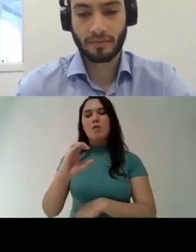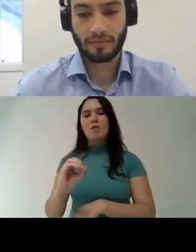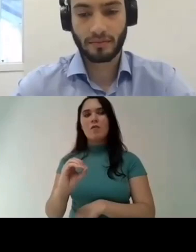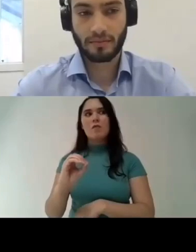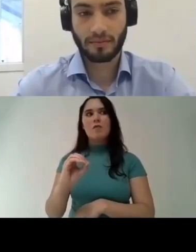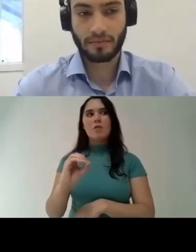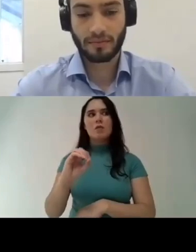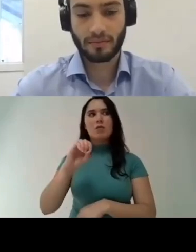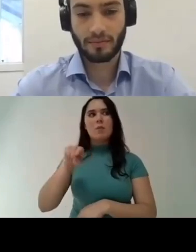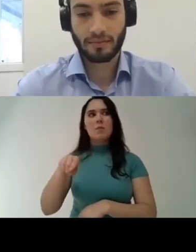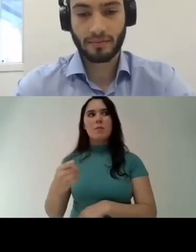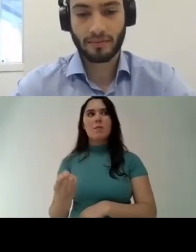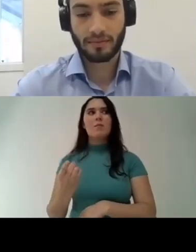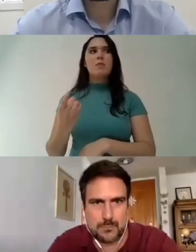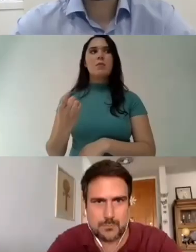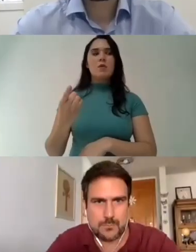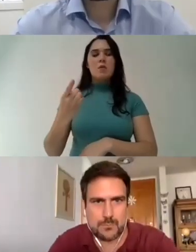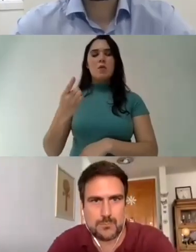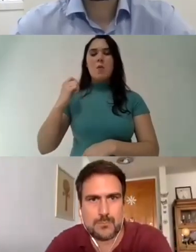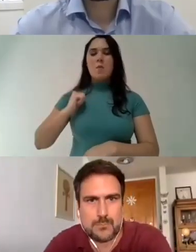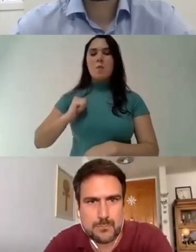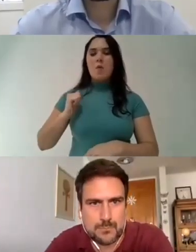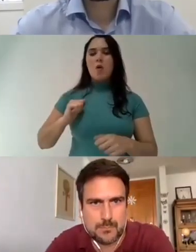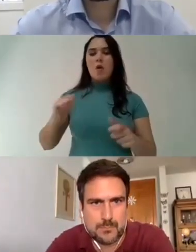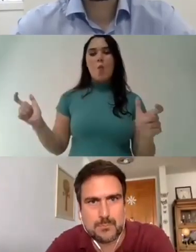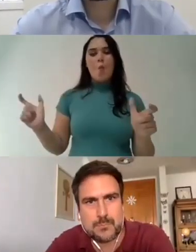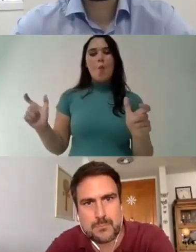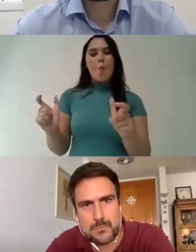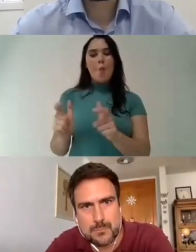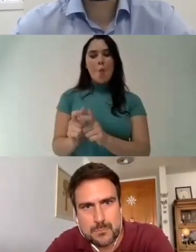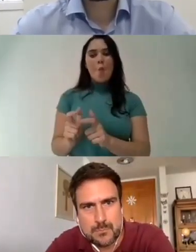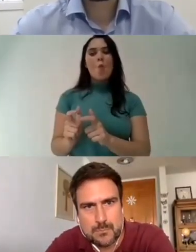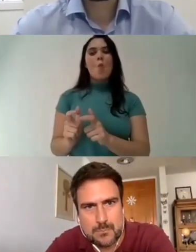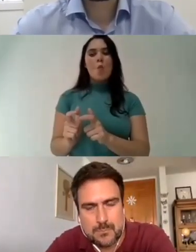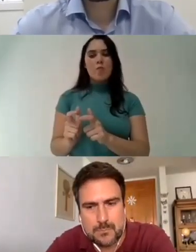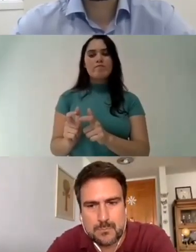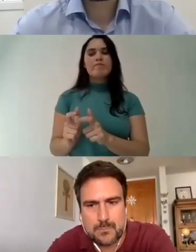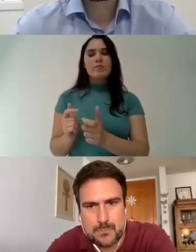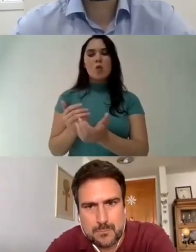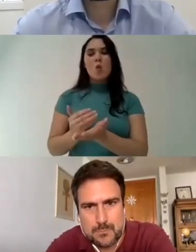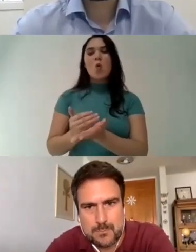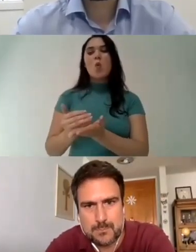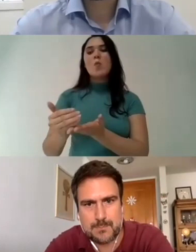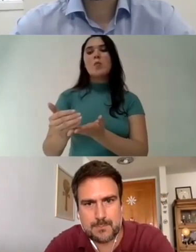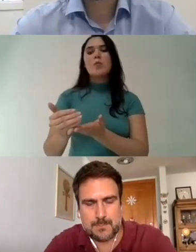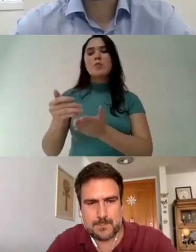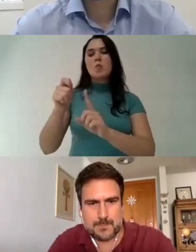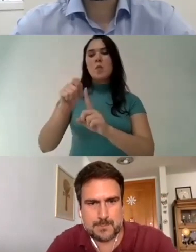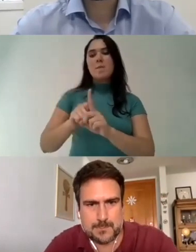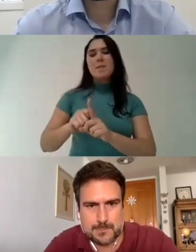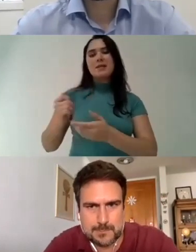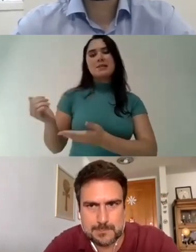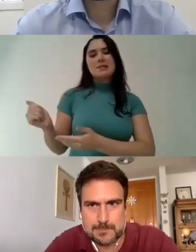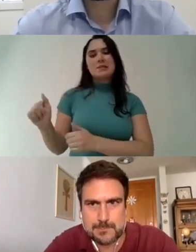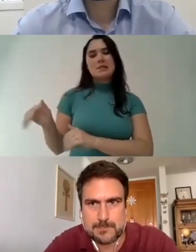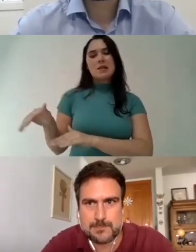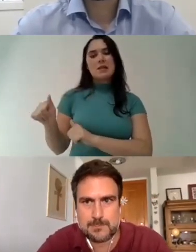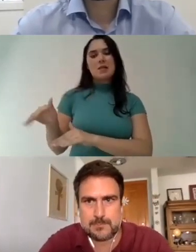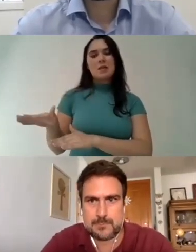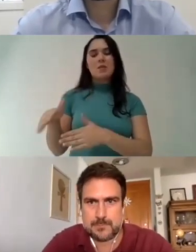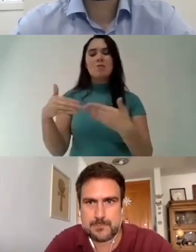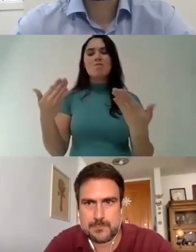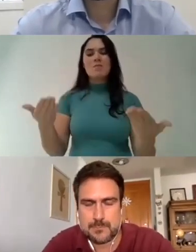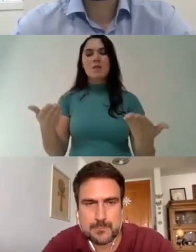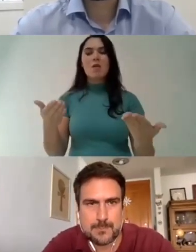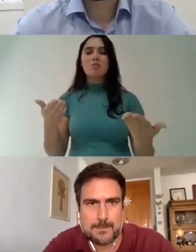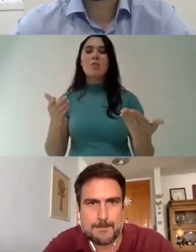2400 scholarships to now 1200 and this